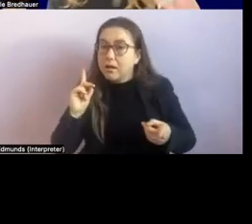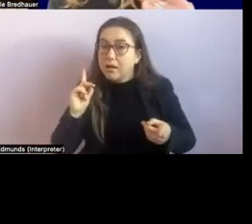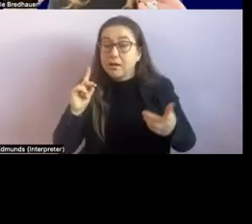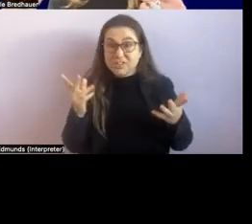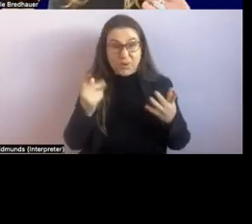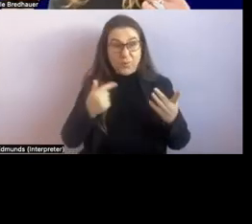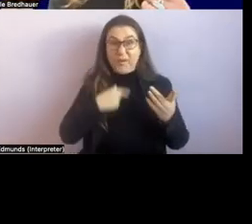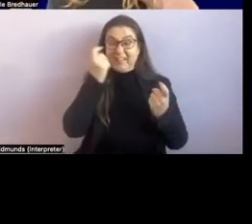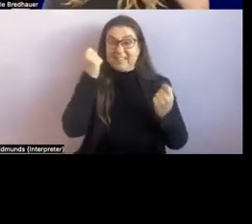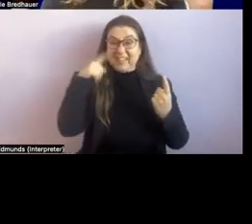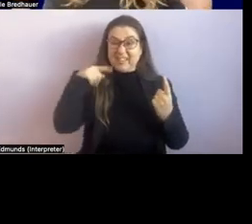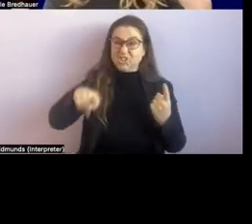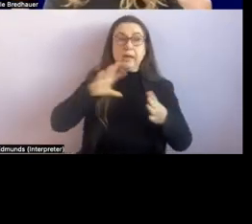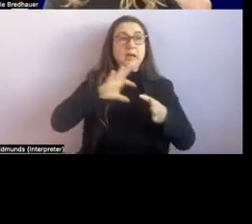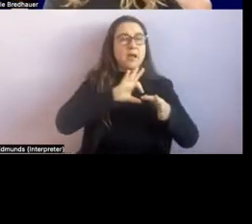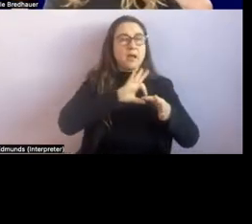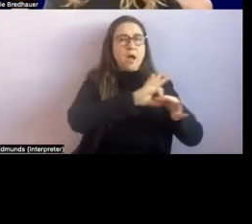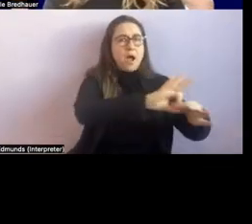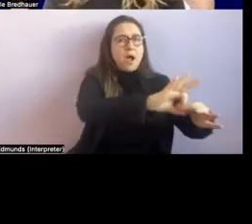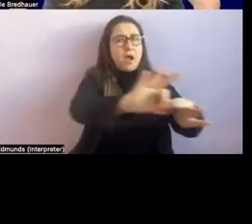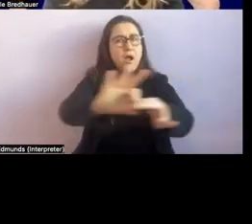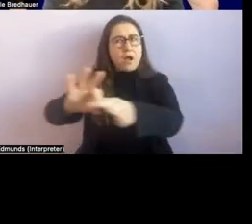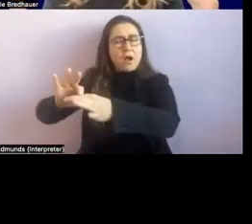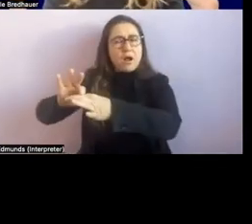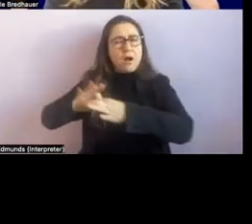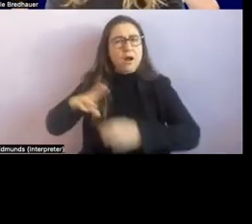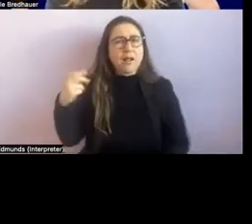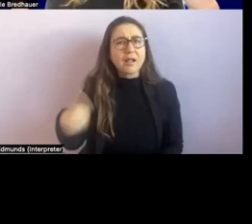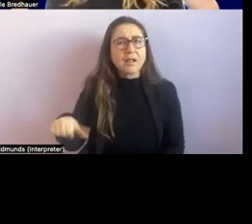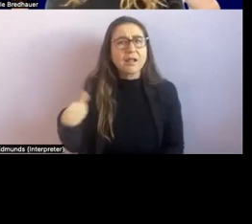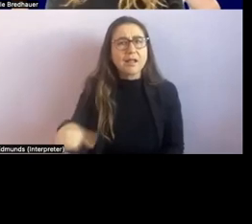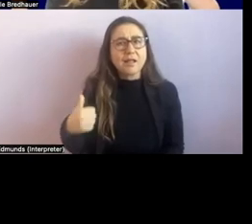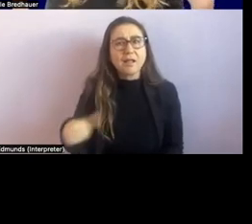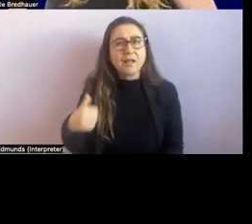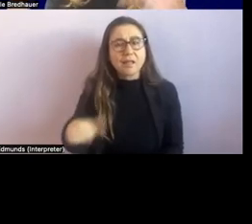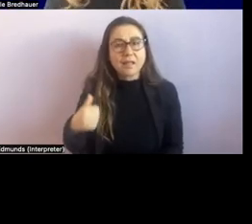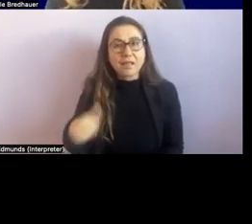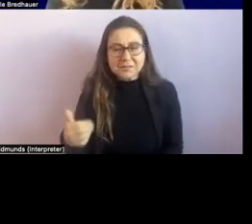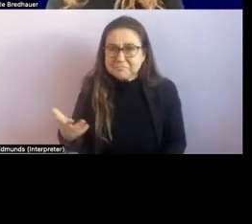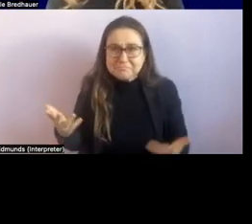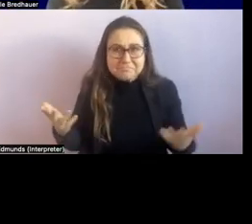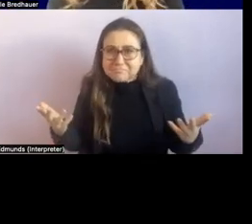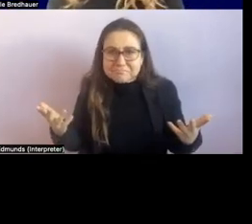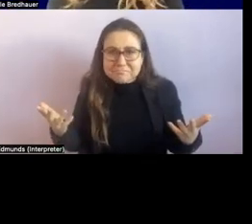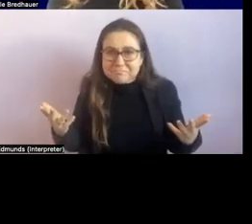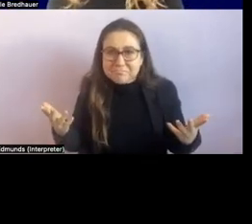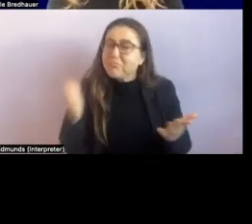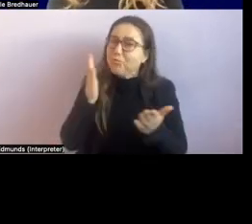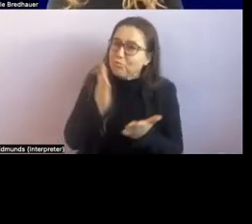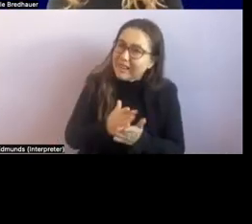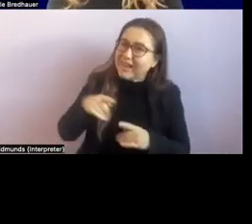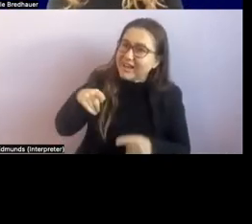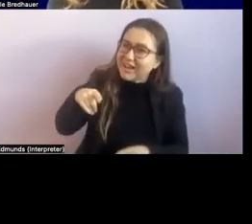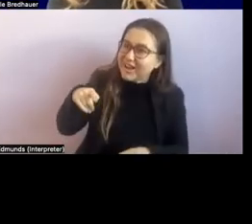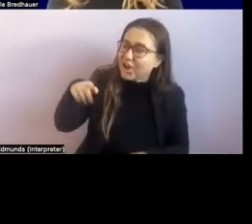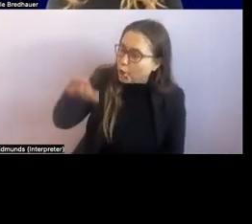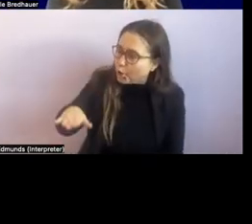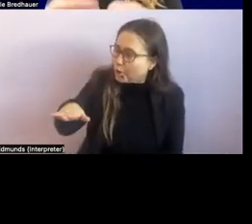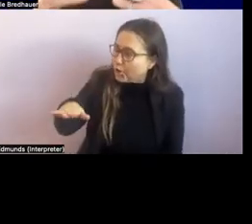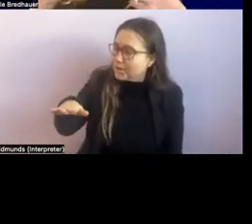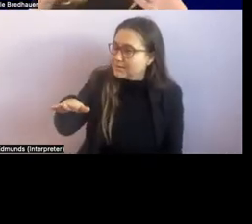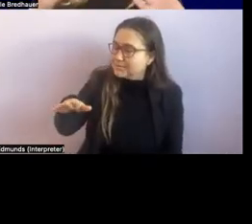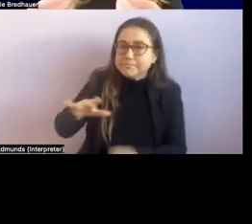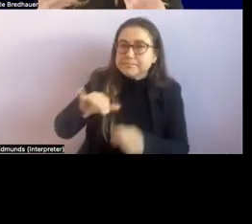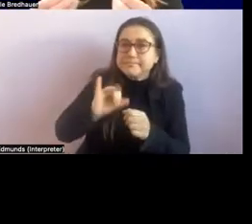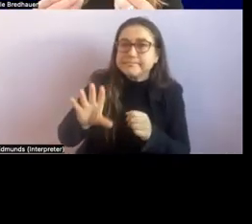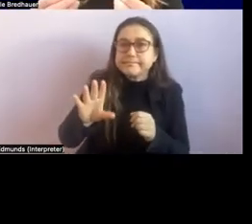impacting her concepts and her self-determination and her choice in movement